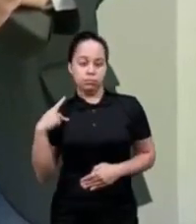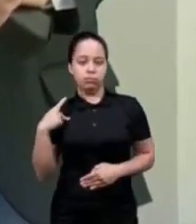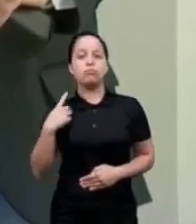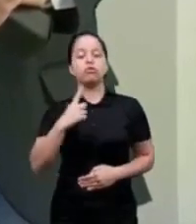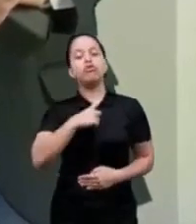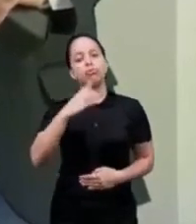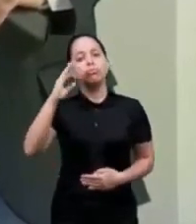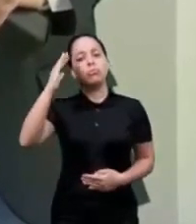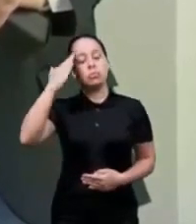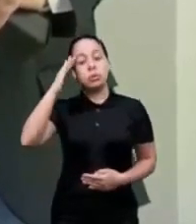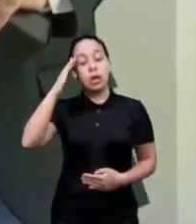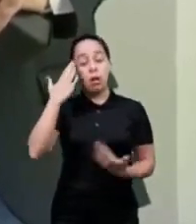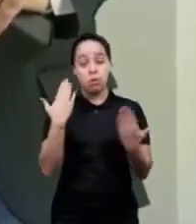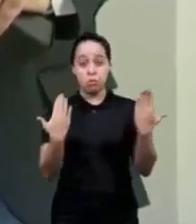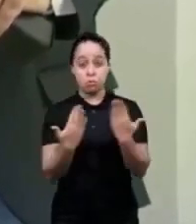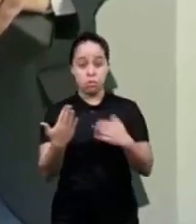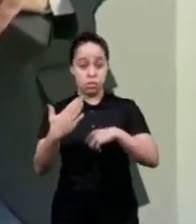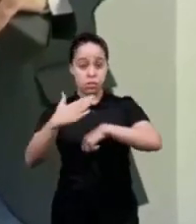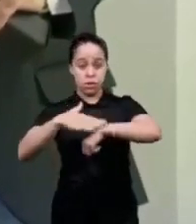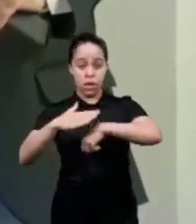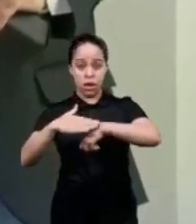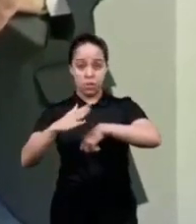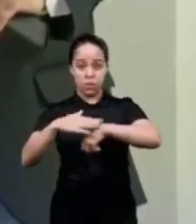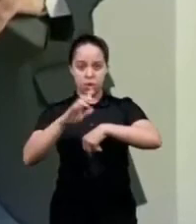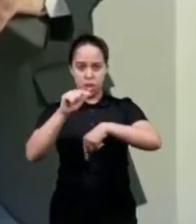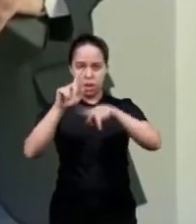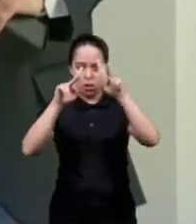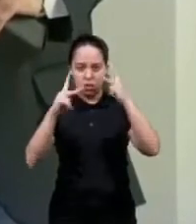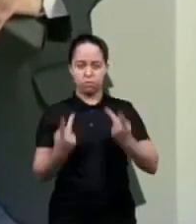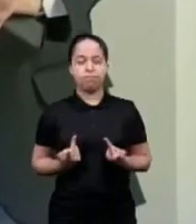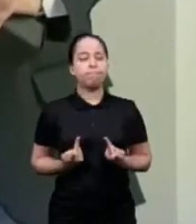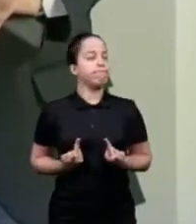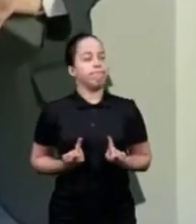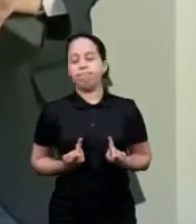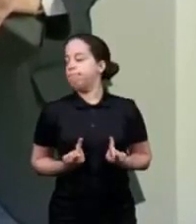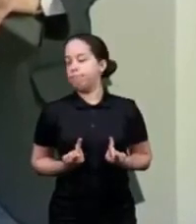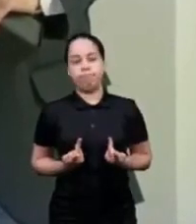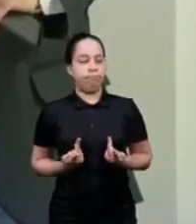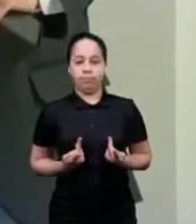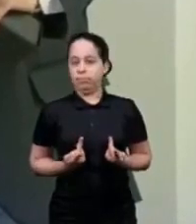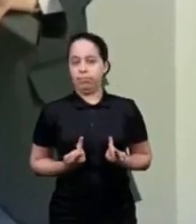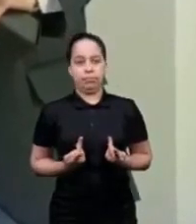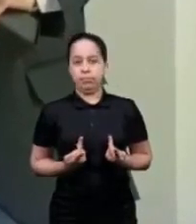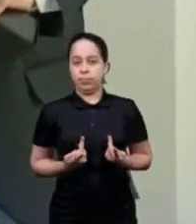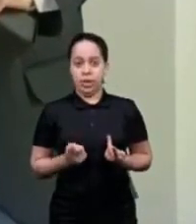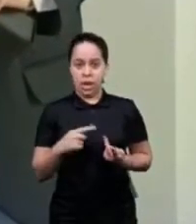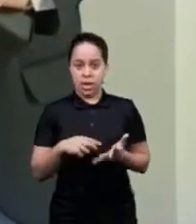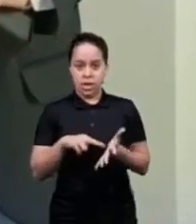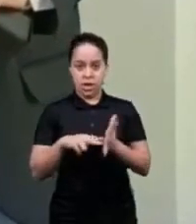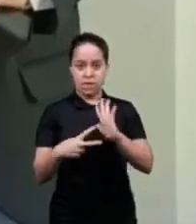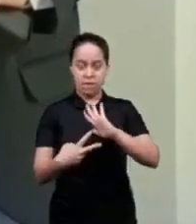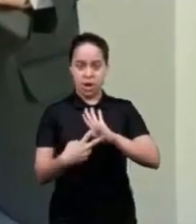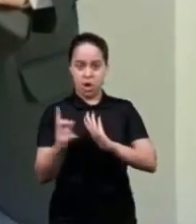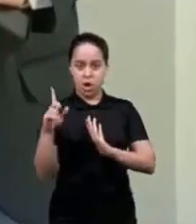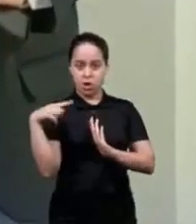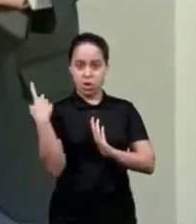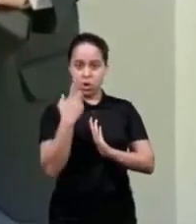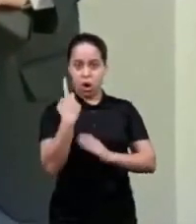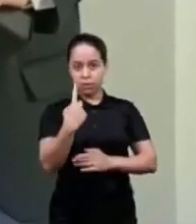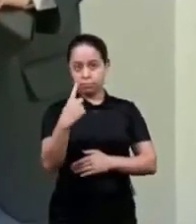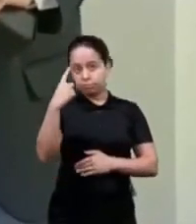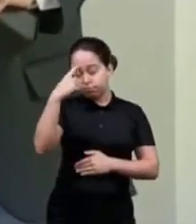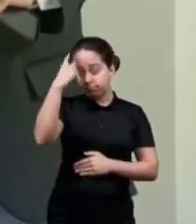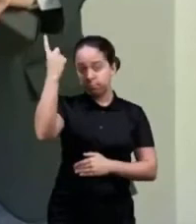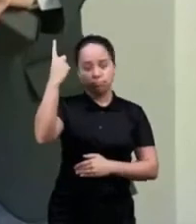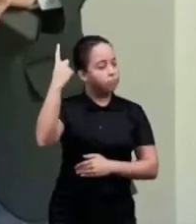understood that time is not no longer of man it's not of our institution the time